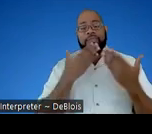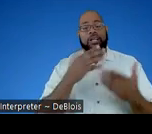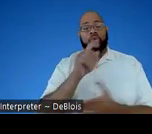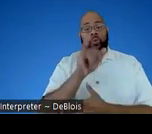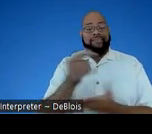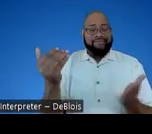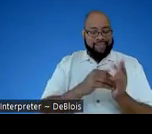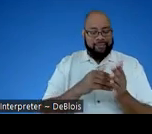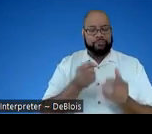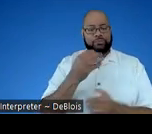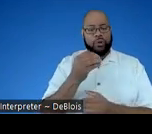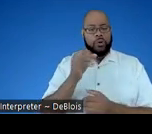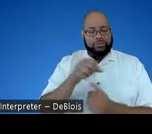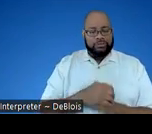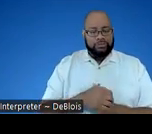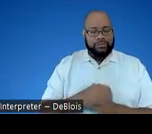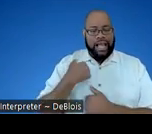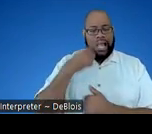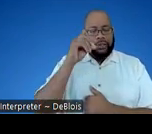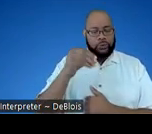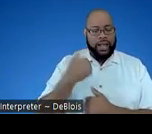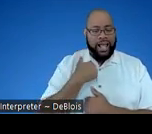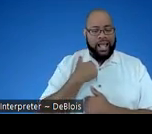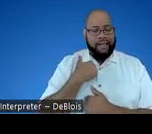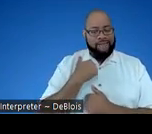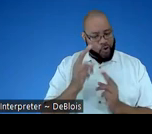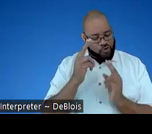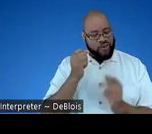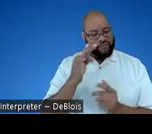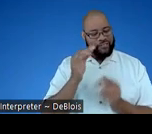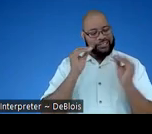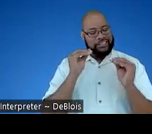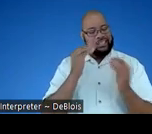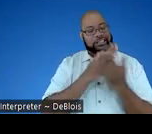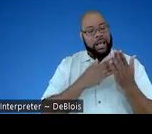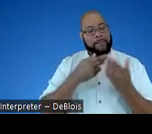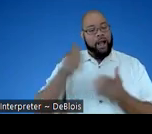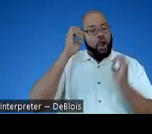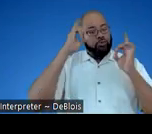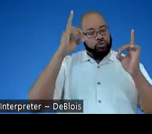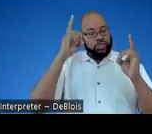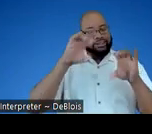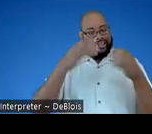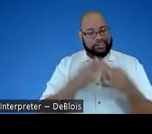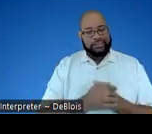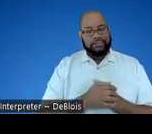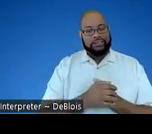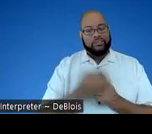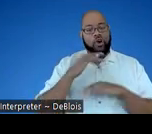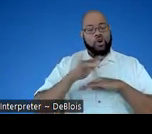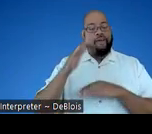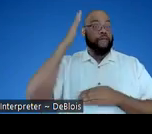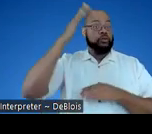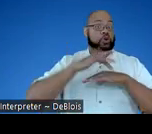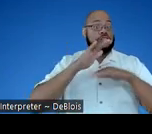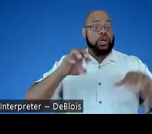Tony again. So, yes, I do have the privilege of teaching some higher education classes for our early future